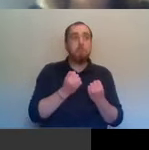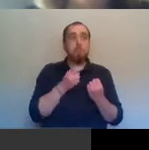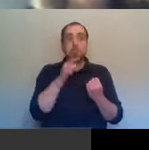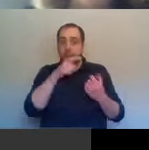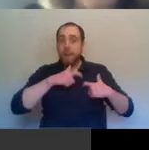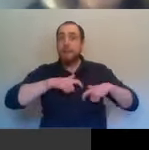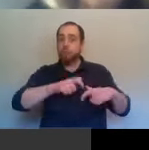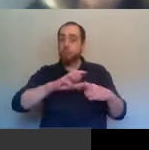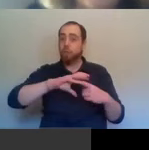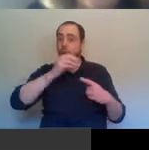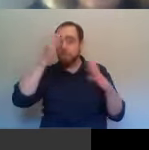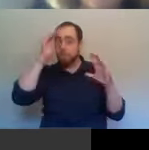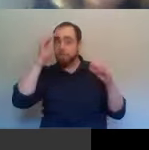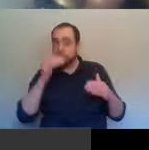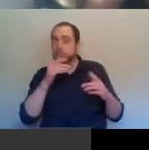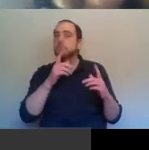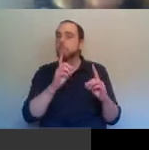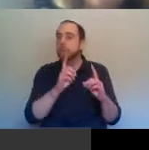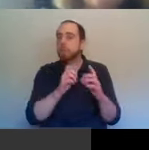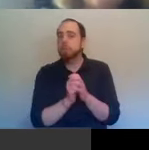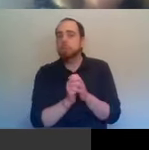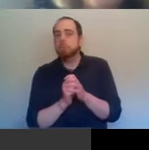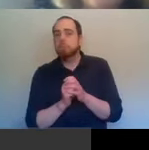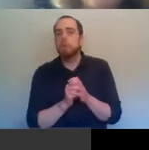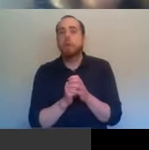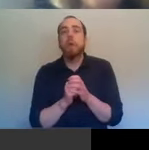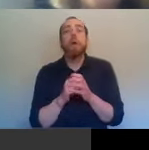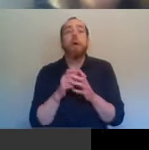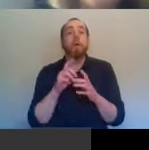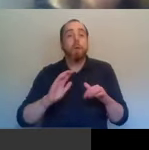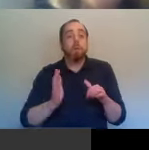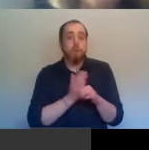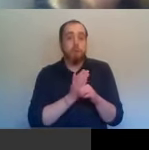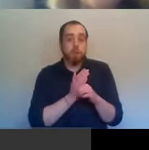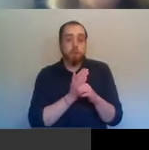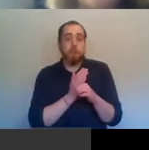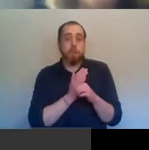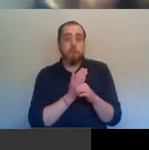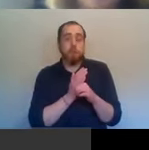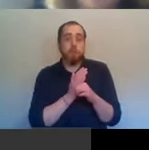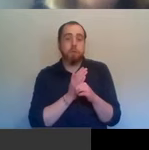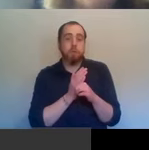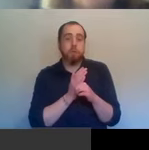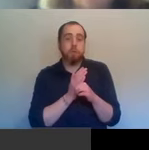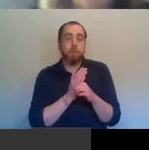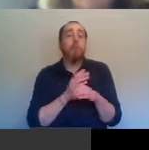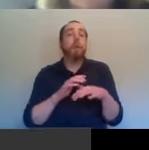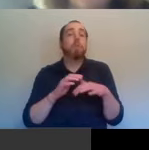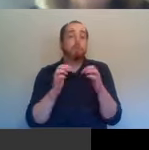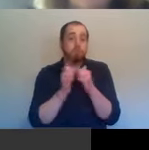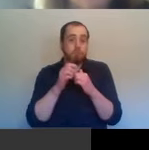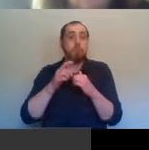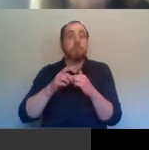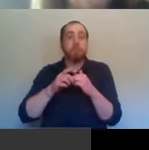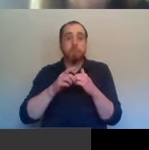Well, first of all, I really agree with Marie on the fact that I think we, there's a lot that is common North and